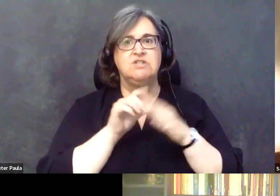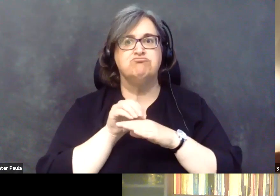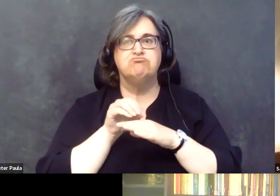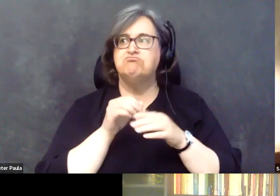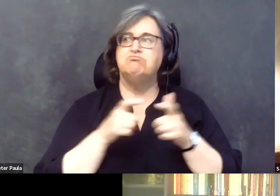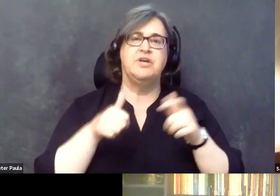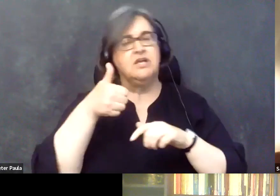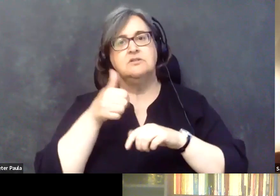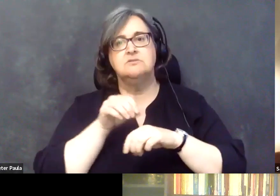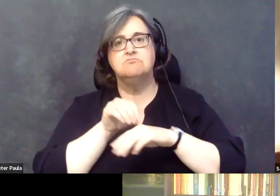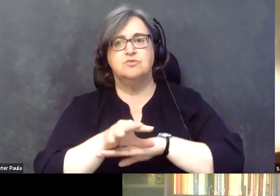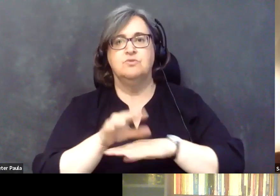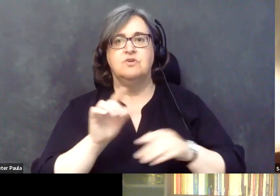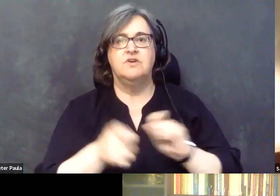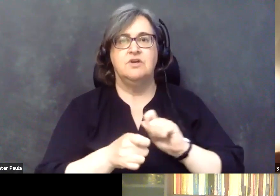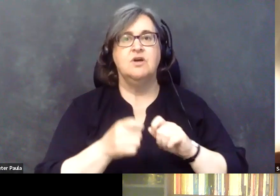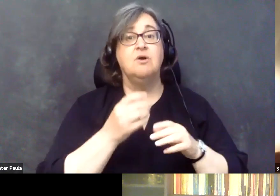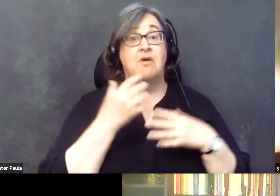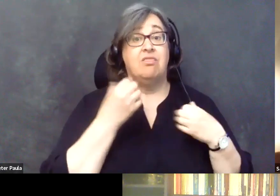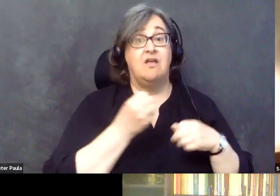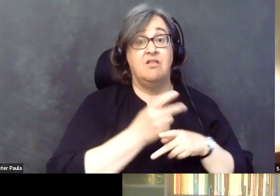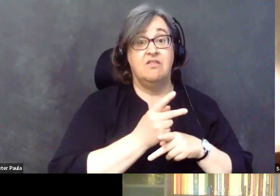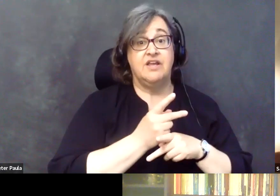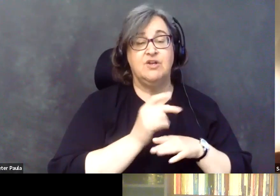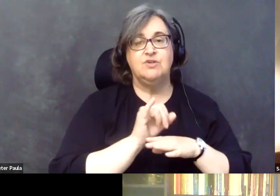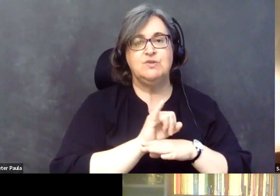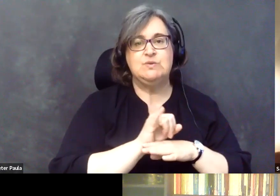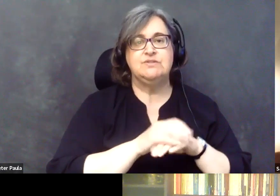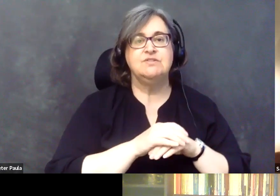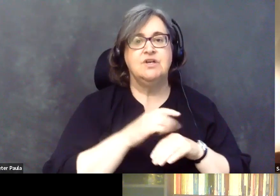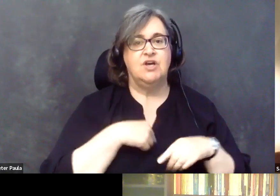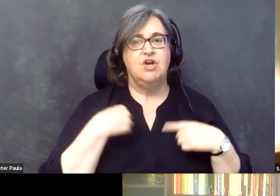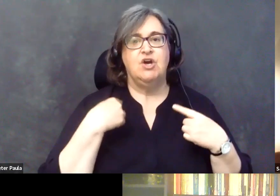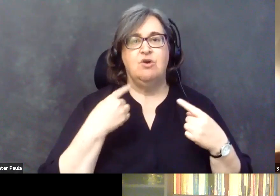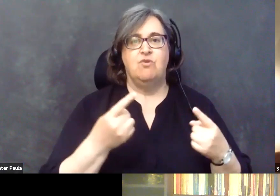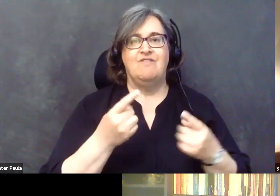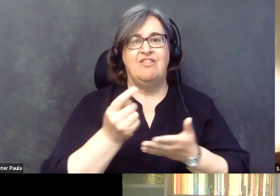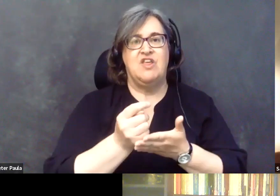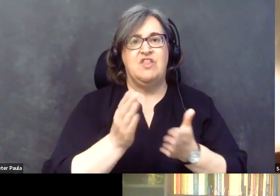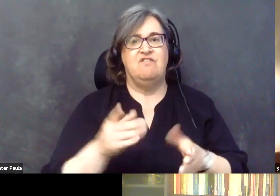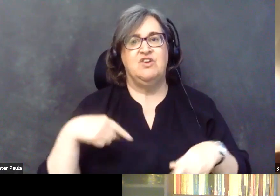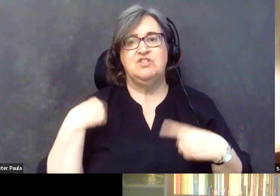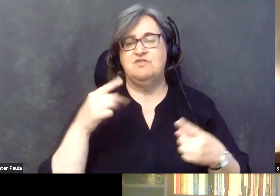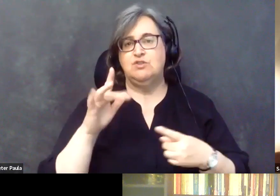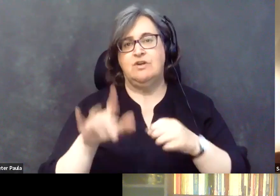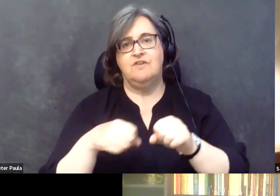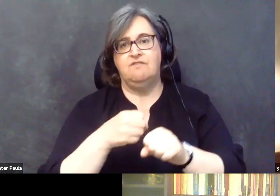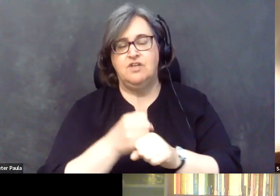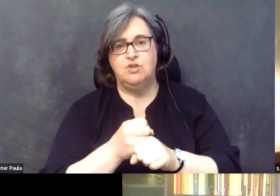But in the health care industry, as I said, I've been a therapist for the past 25 years.